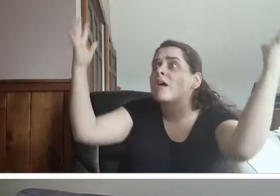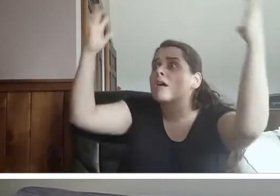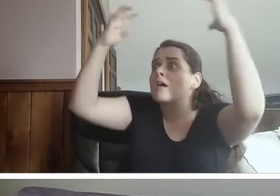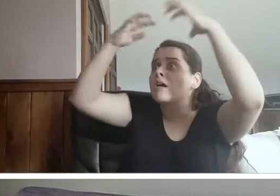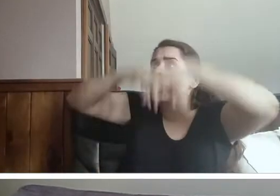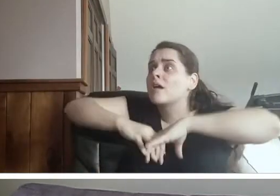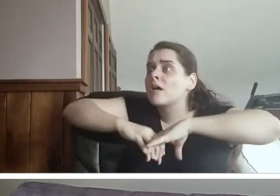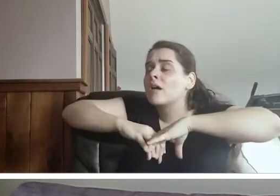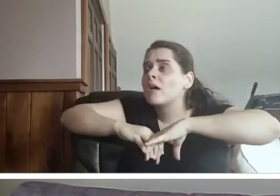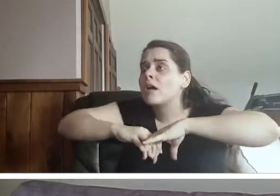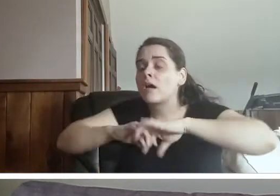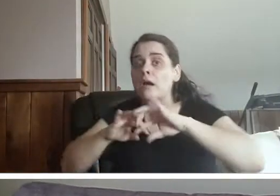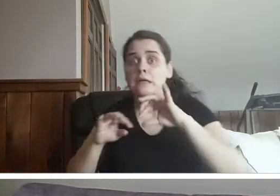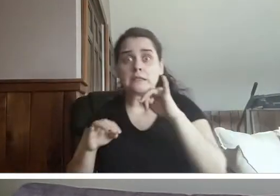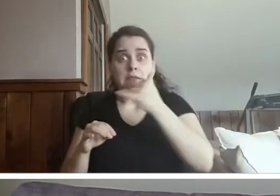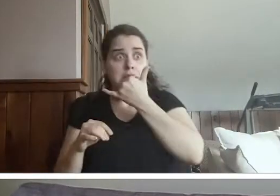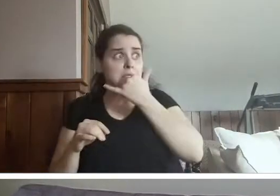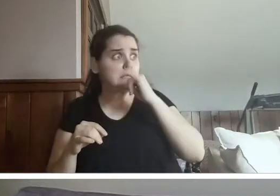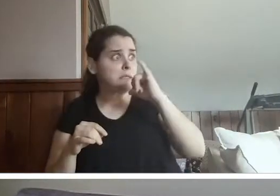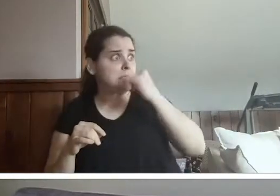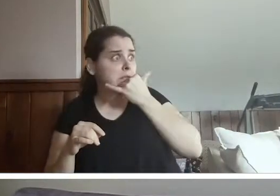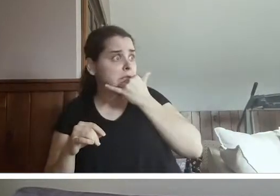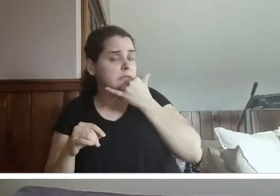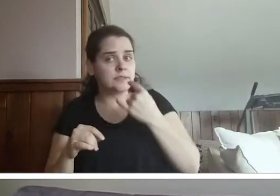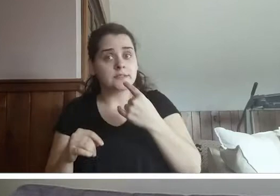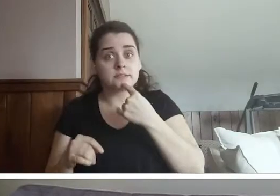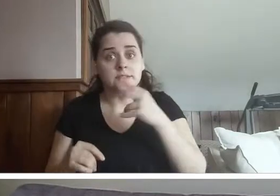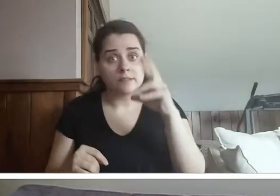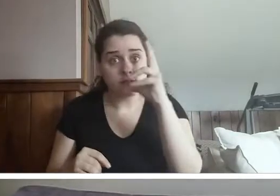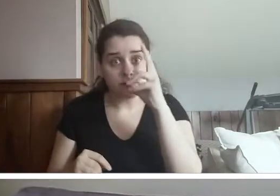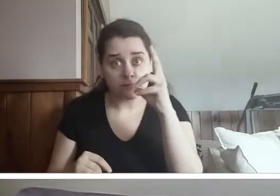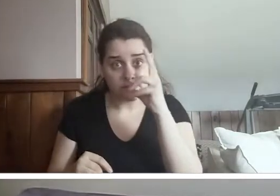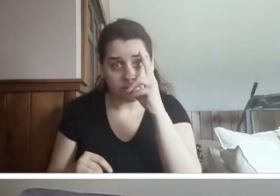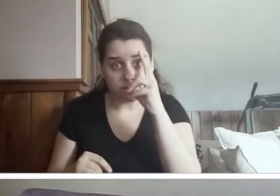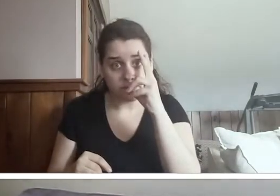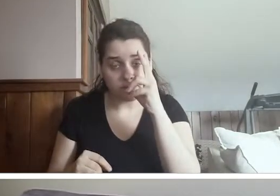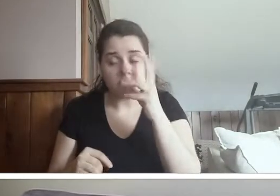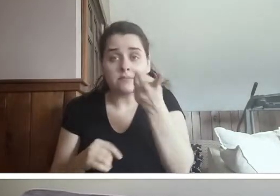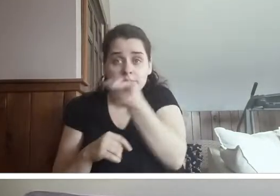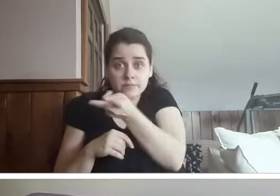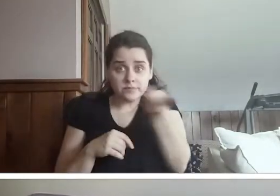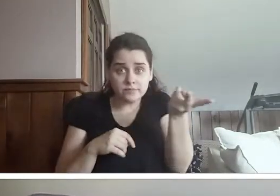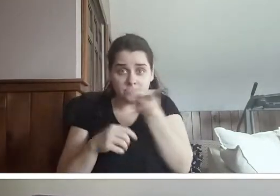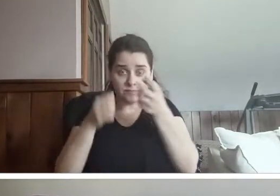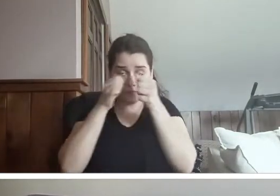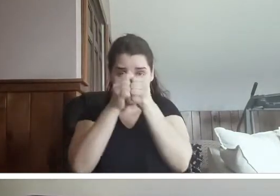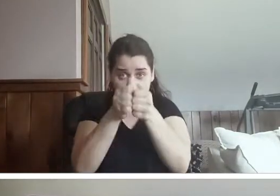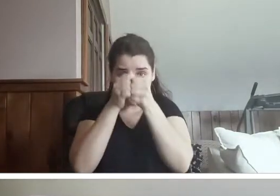Penny. So Henny Penny and Chicken Little went to tell the king.